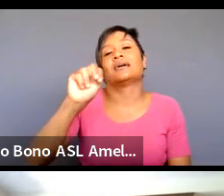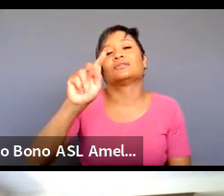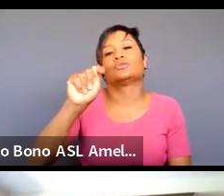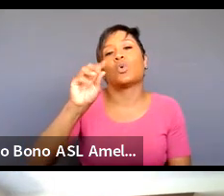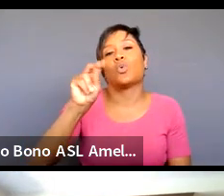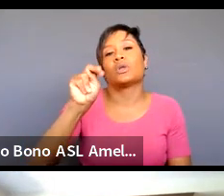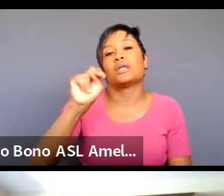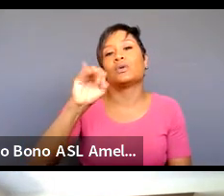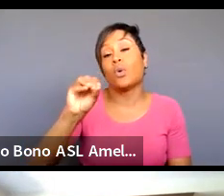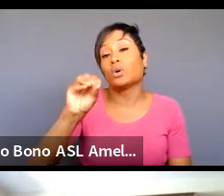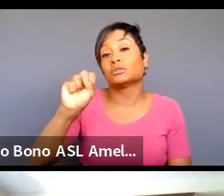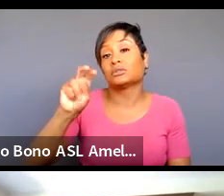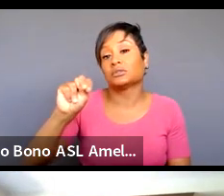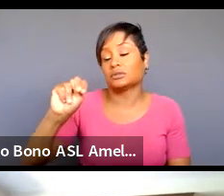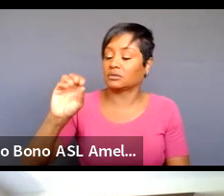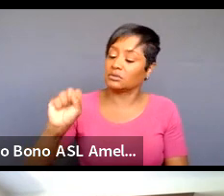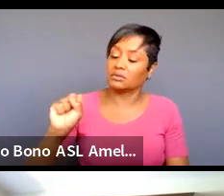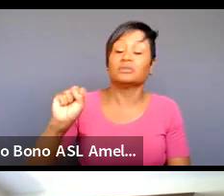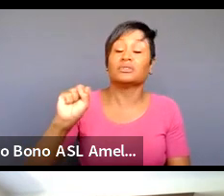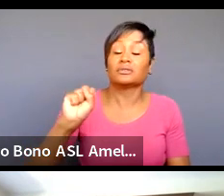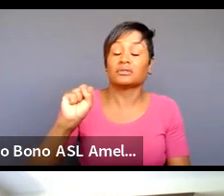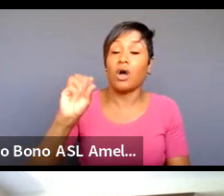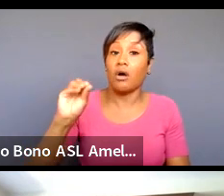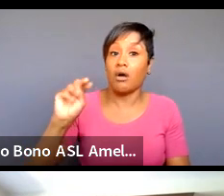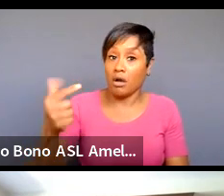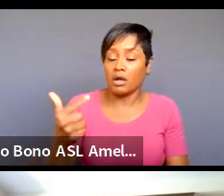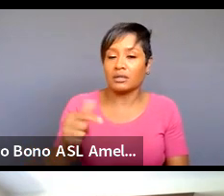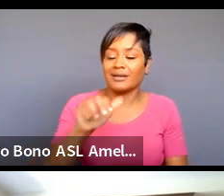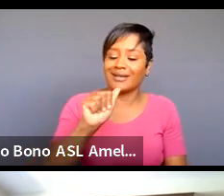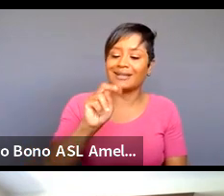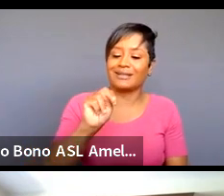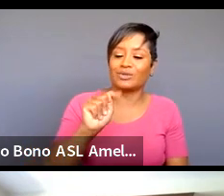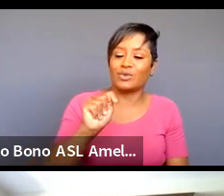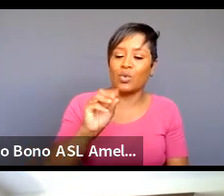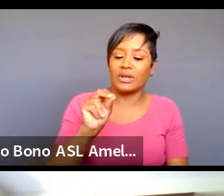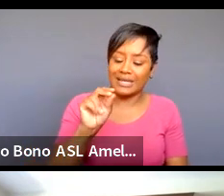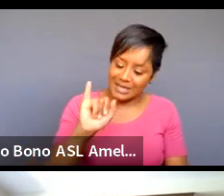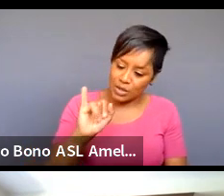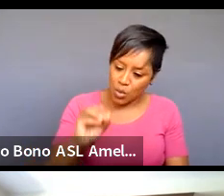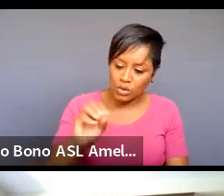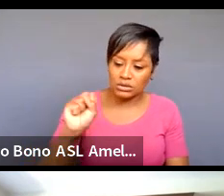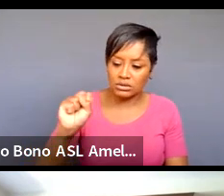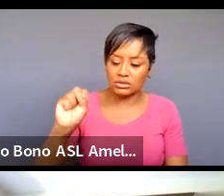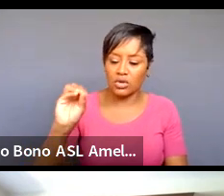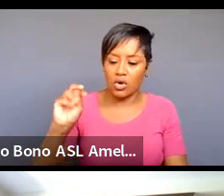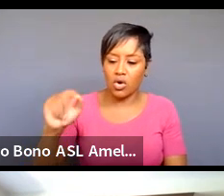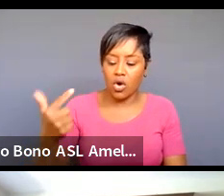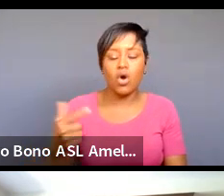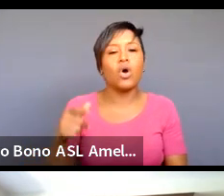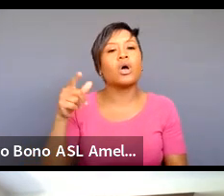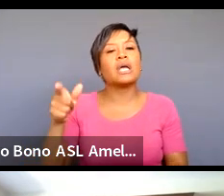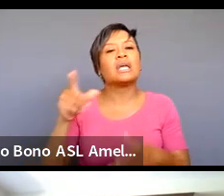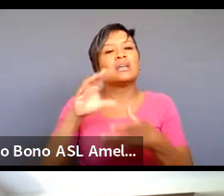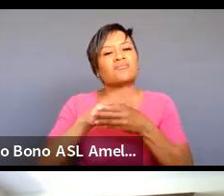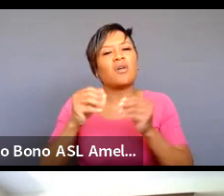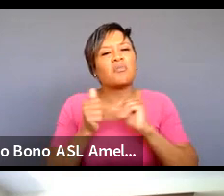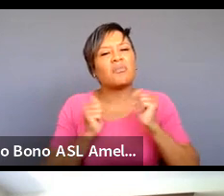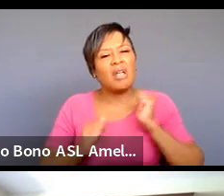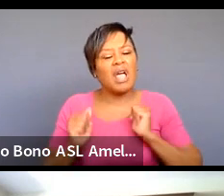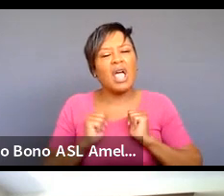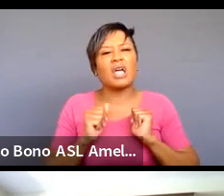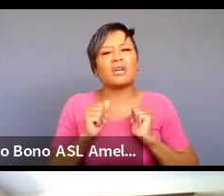autobiographical and in it he talks about the duality of being afro-latine and what it means to be